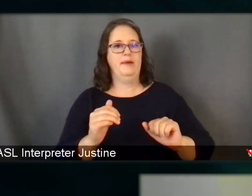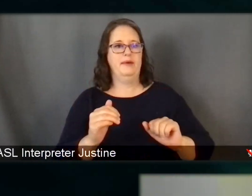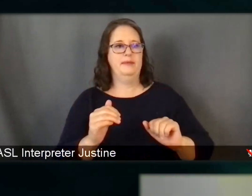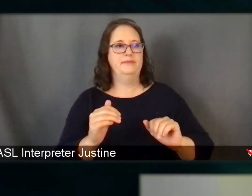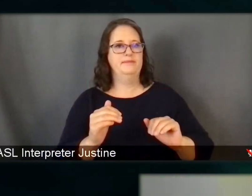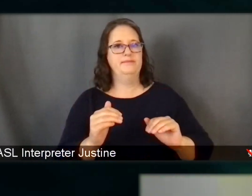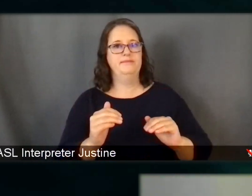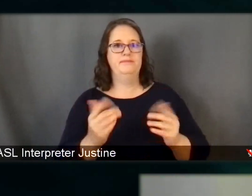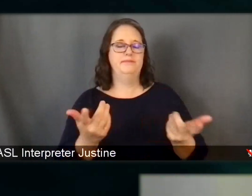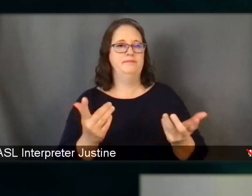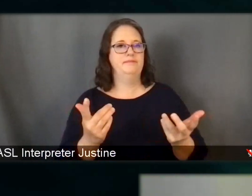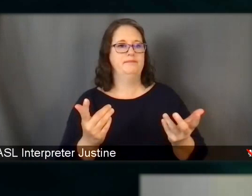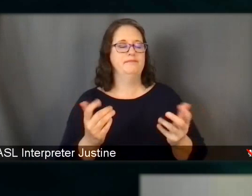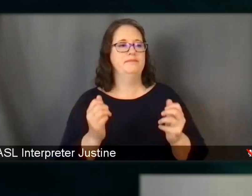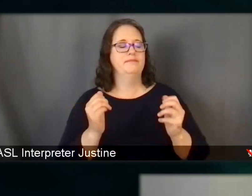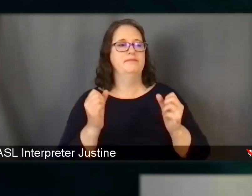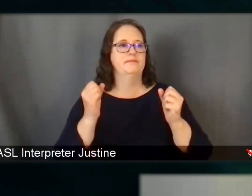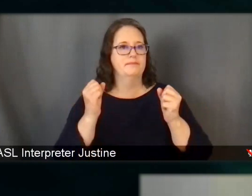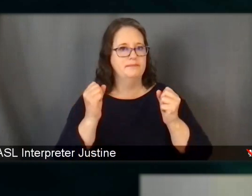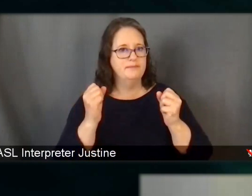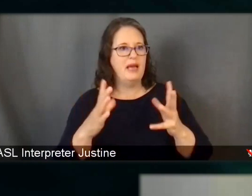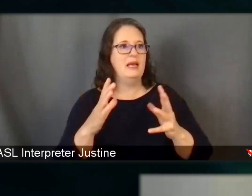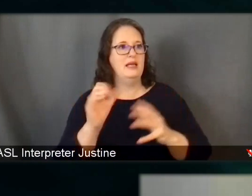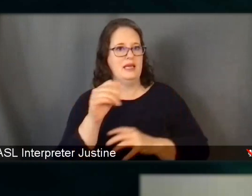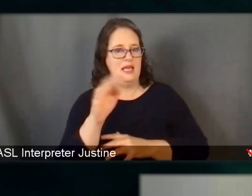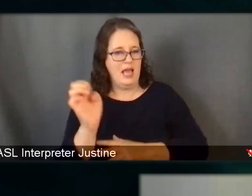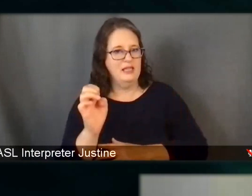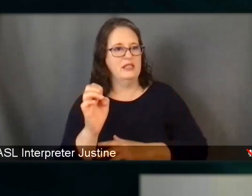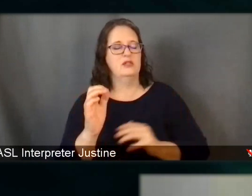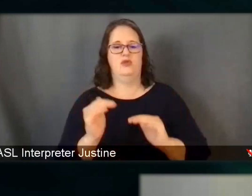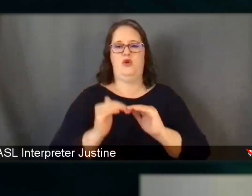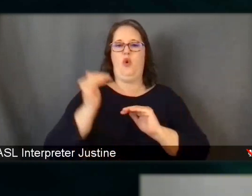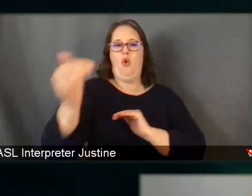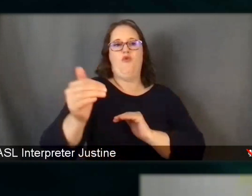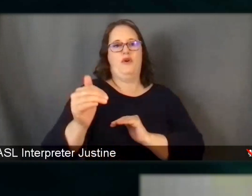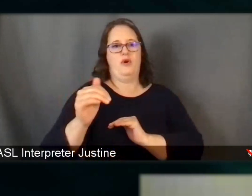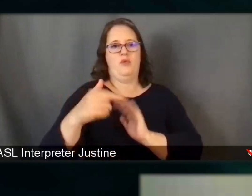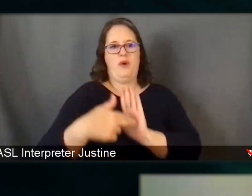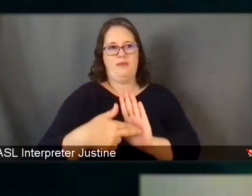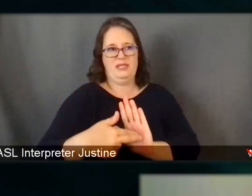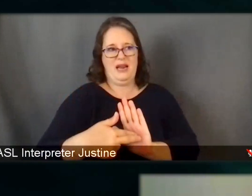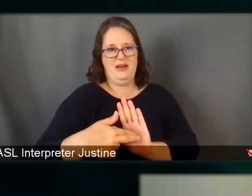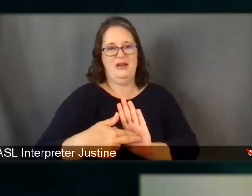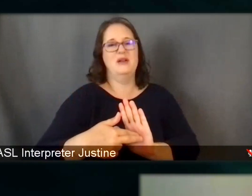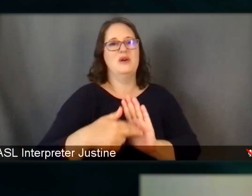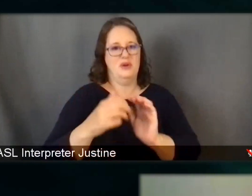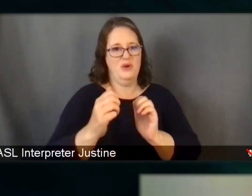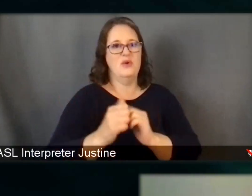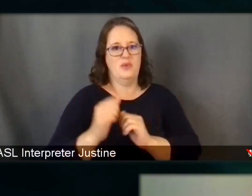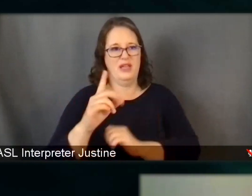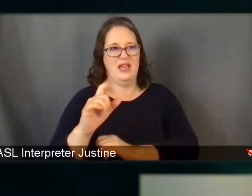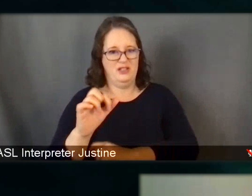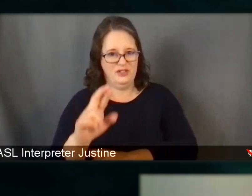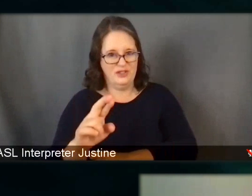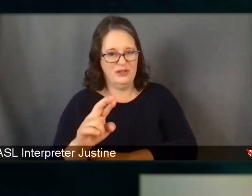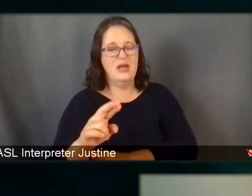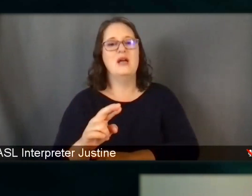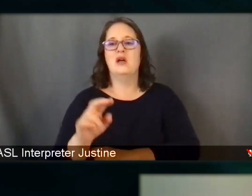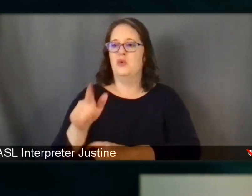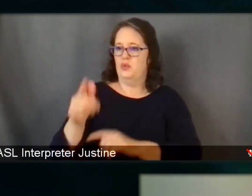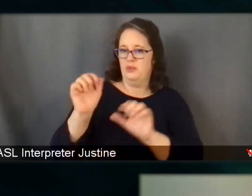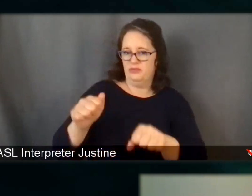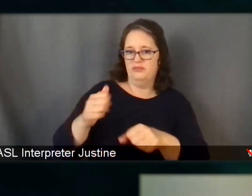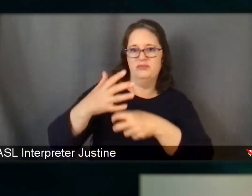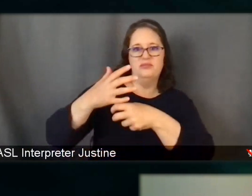Um, and part of this could be the, the inclusion or integration of trusted voices as messengers and